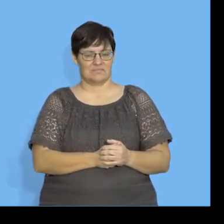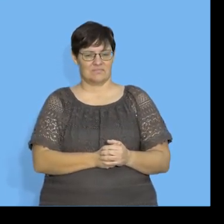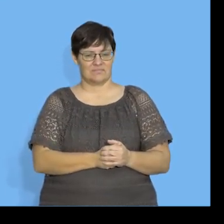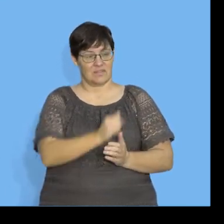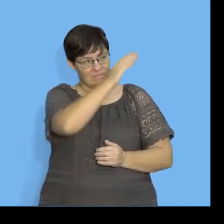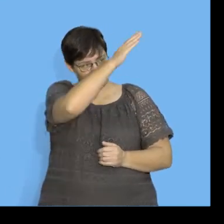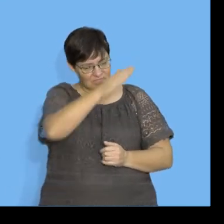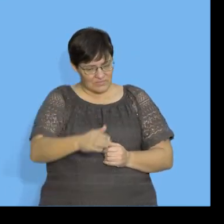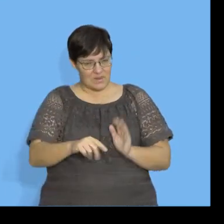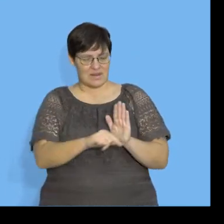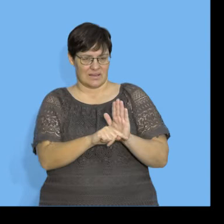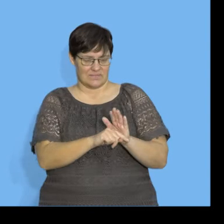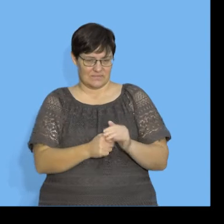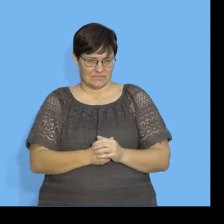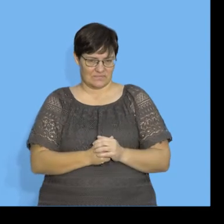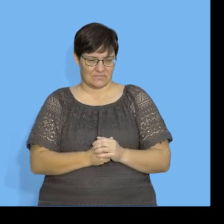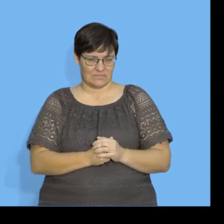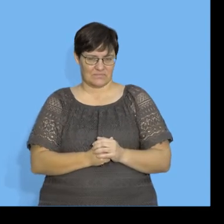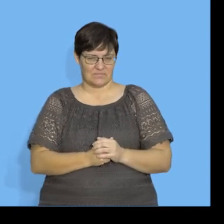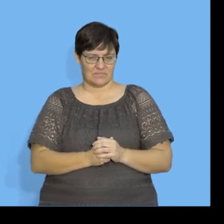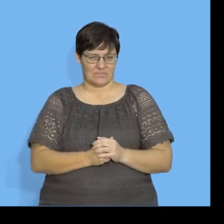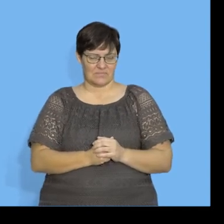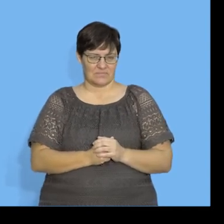with a negative gradient. Negative slope.